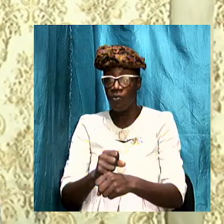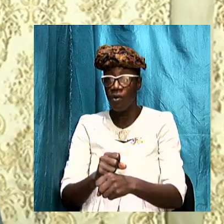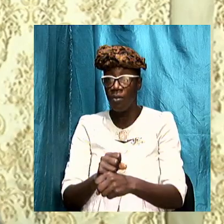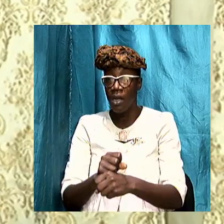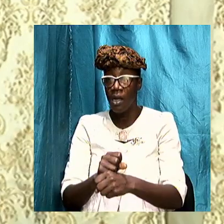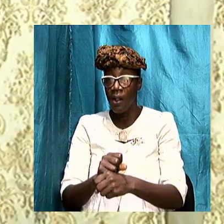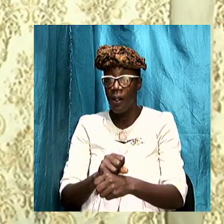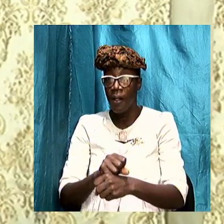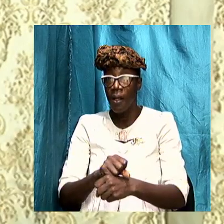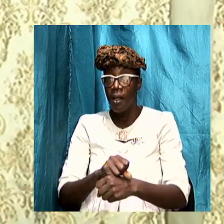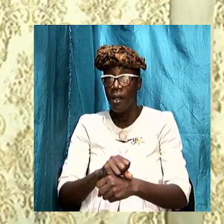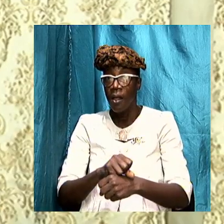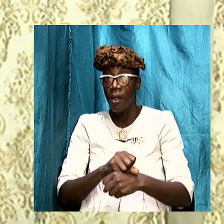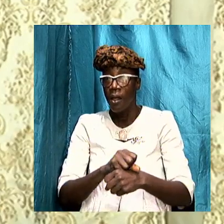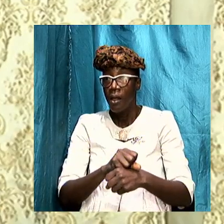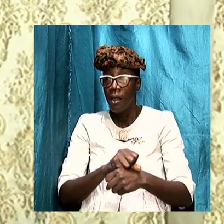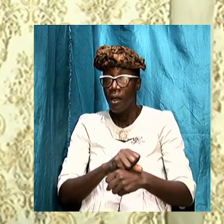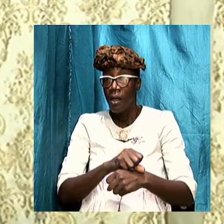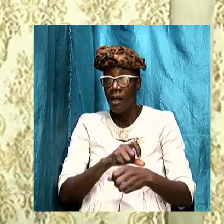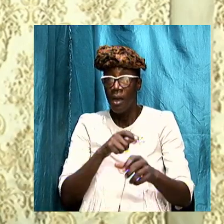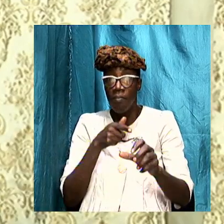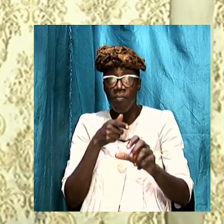beginning of this world